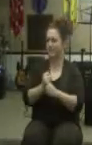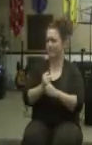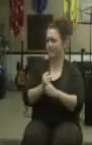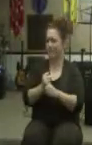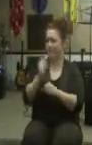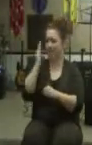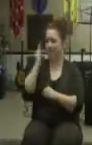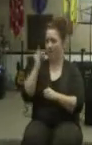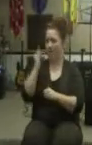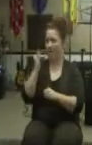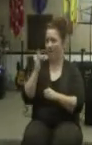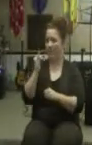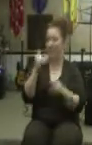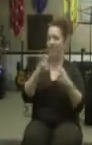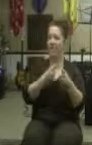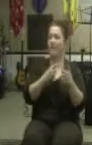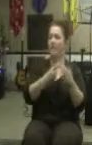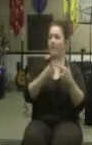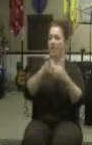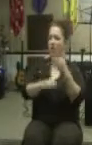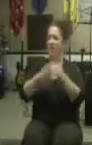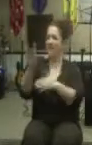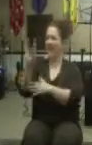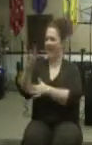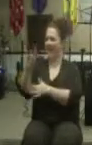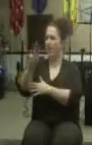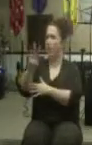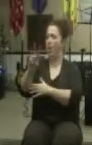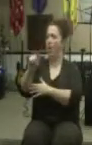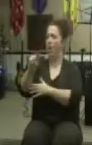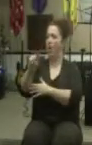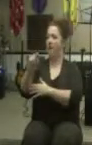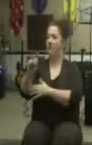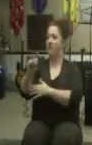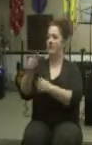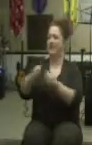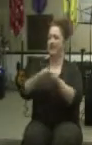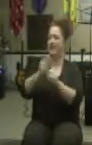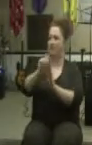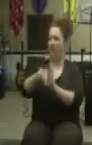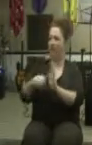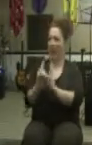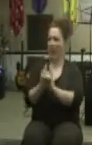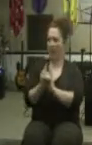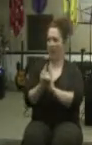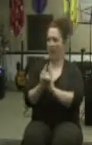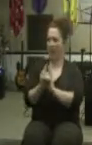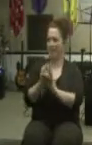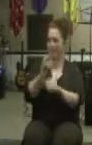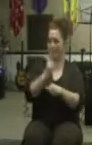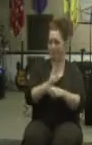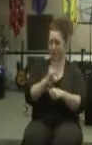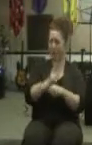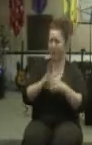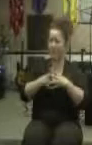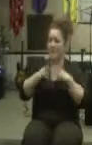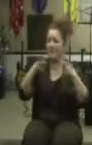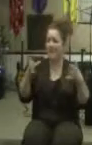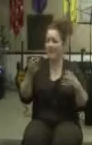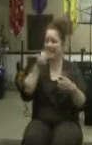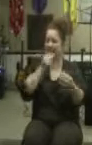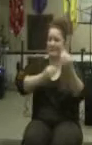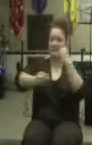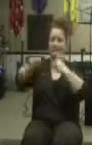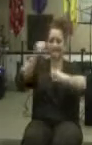So that's why they only cost 8 watts per hour. We use up and consume